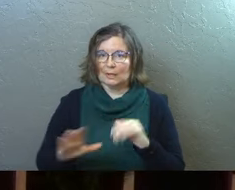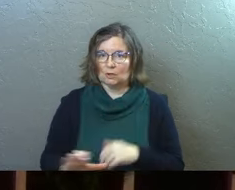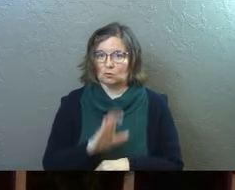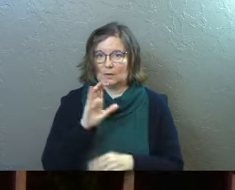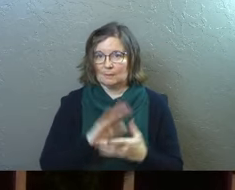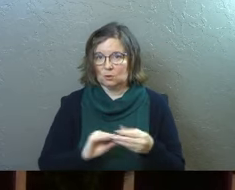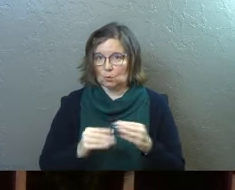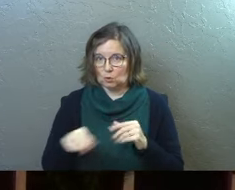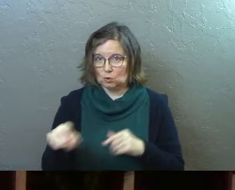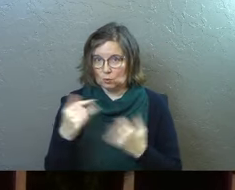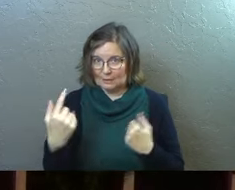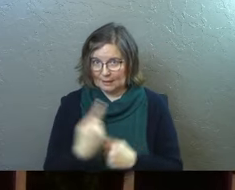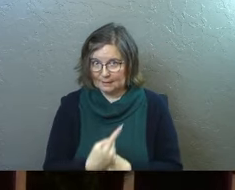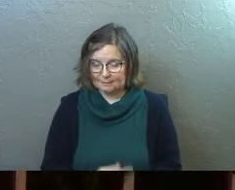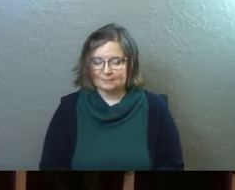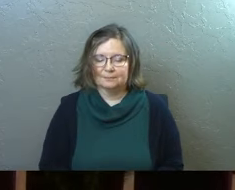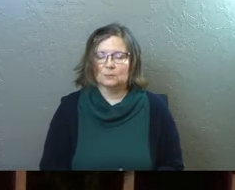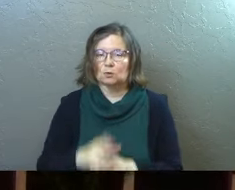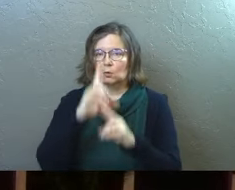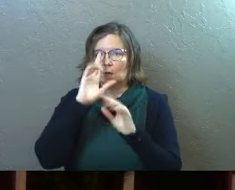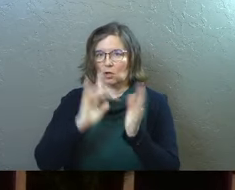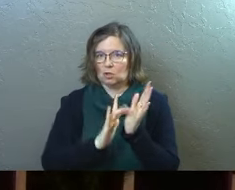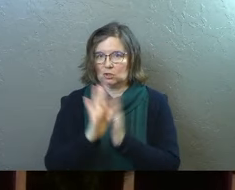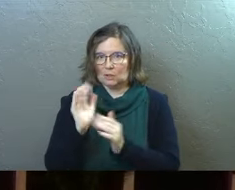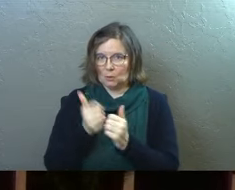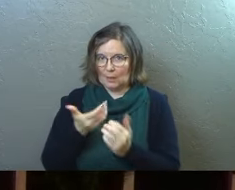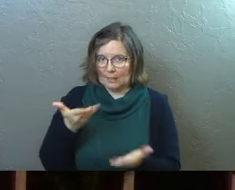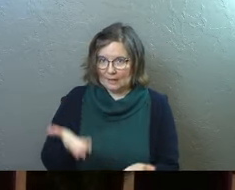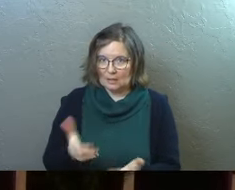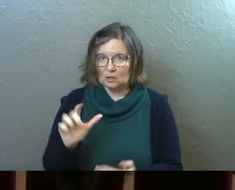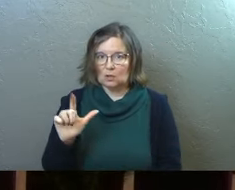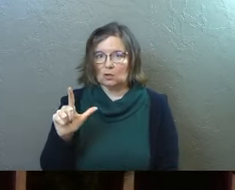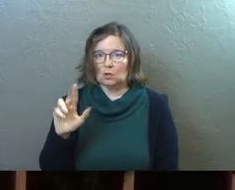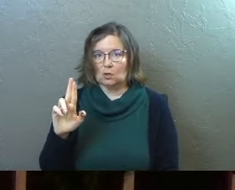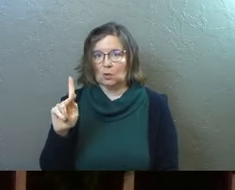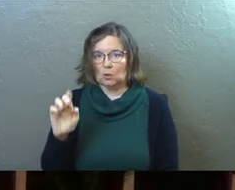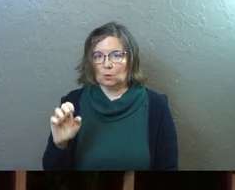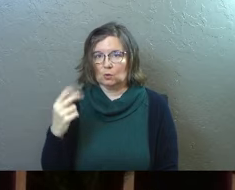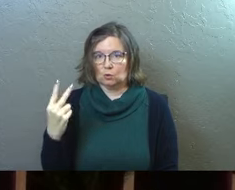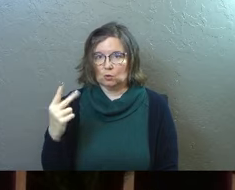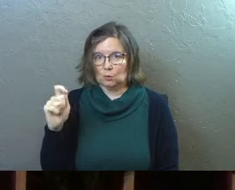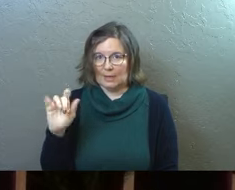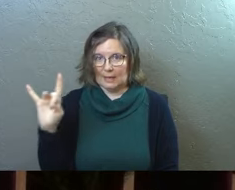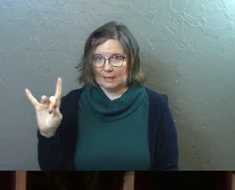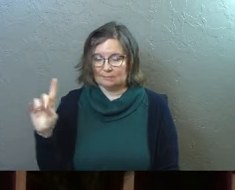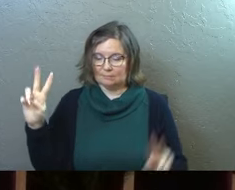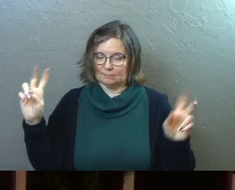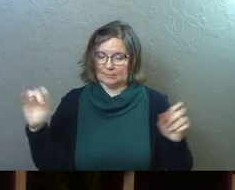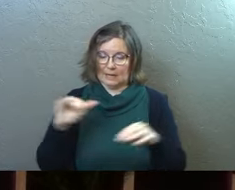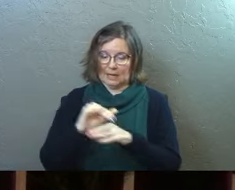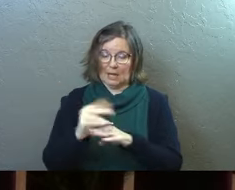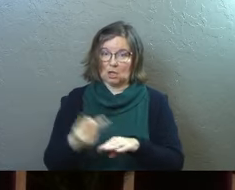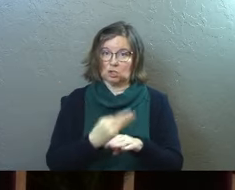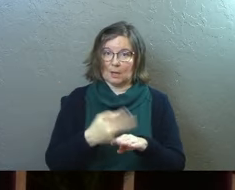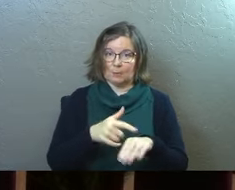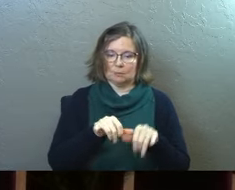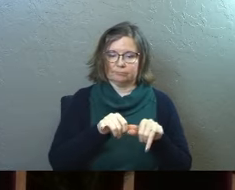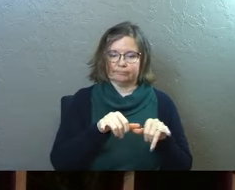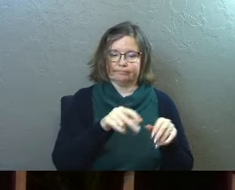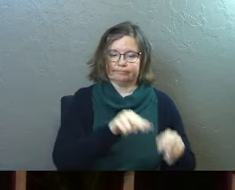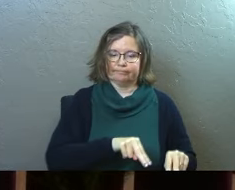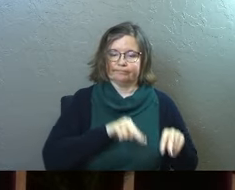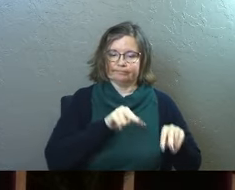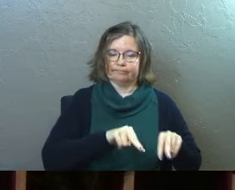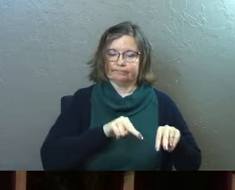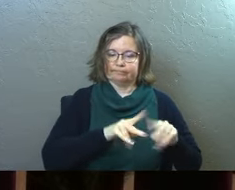Christmas account to you today, to honor Jesus with this Luke chapter two, verse eight. That night, there were shepherds staying in the fields